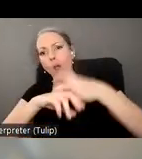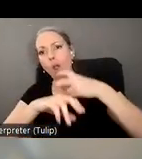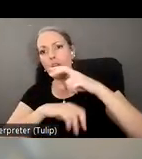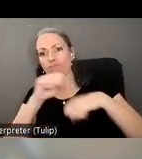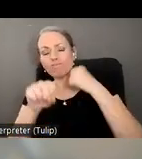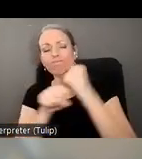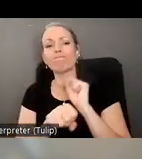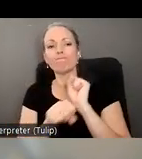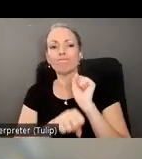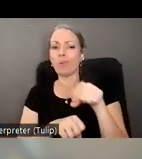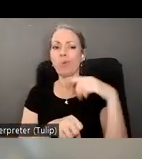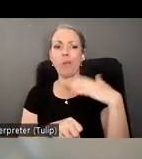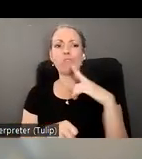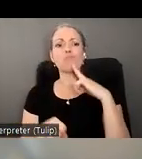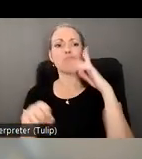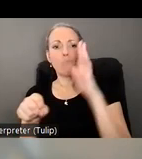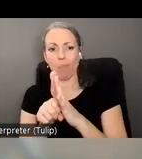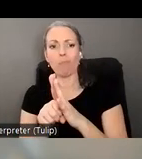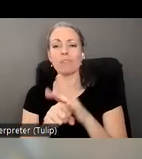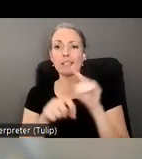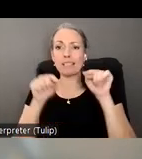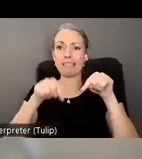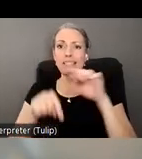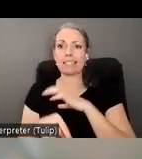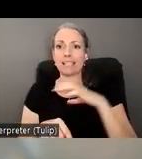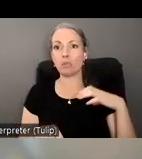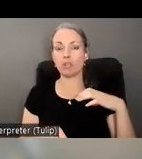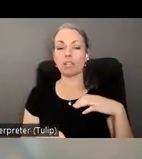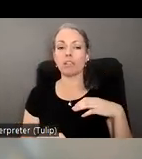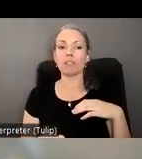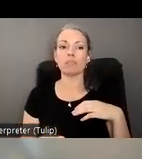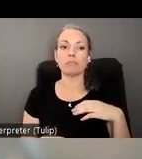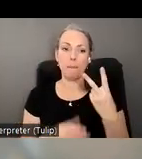to this um committee and uh to the subcommittee as well